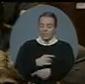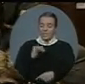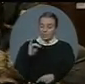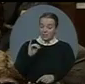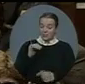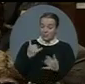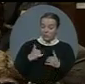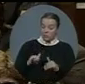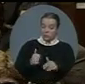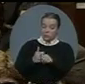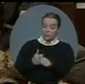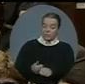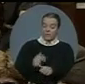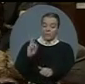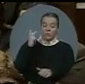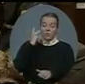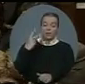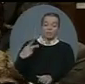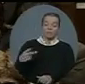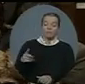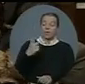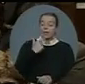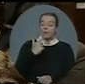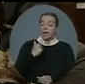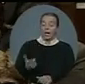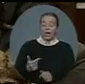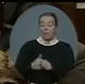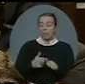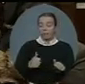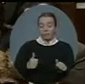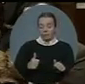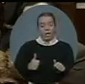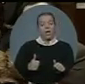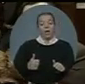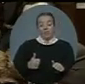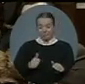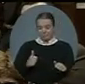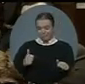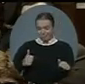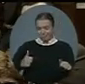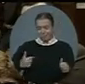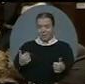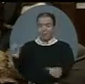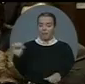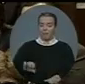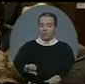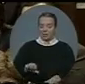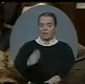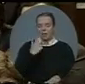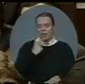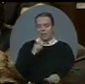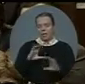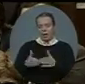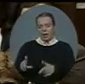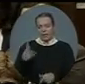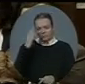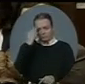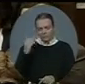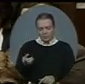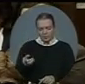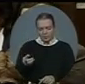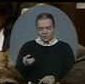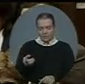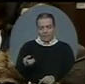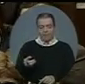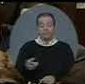the backlogs in this country will only continue to grow. The Liberal Party knows that. I know the Liberal Party, Mr. Speaker, wants to go back to